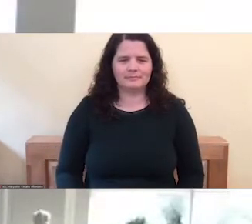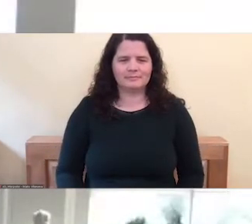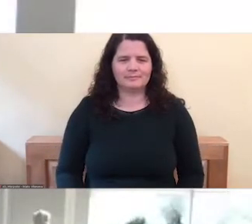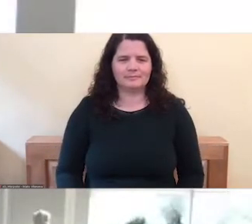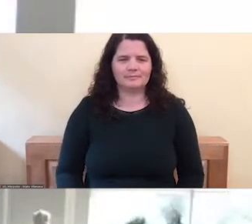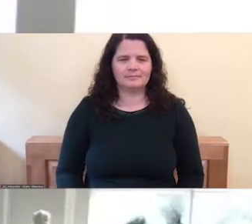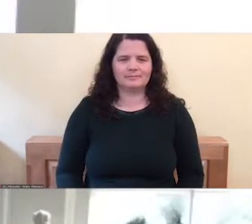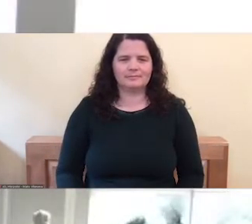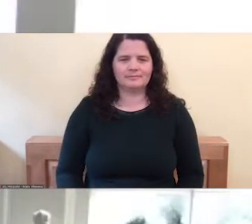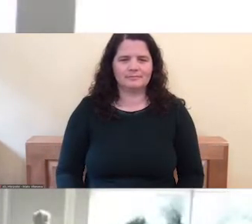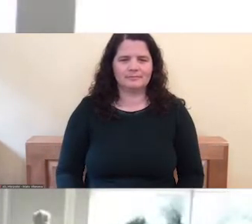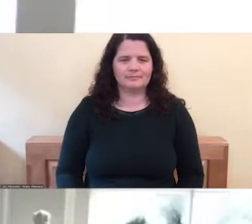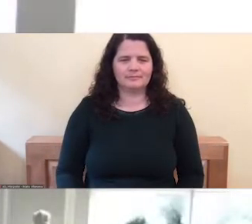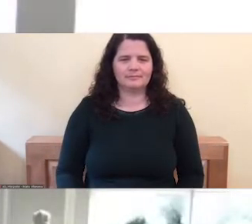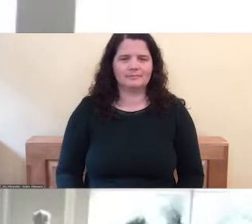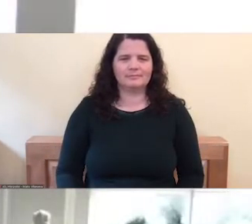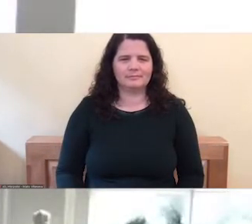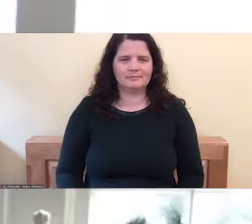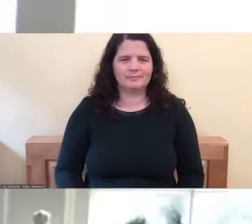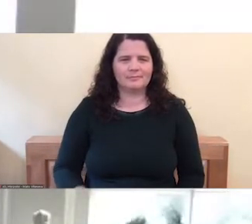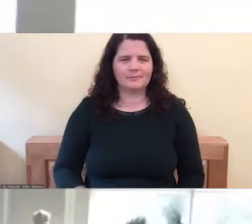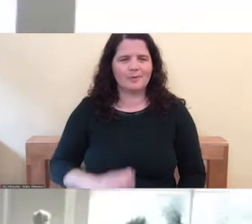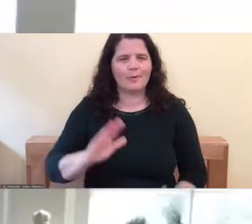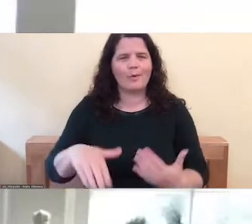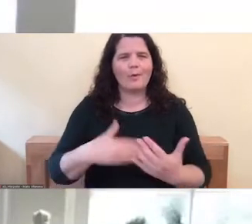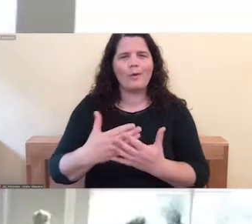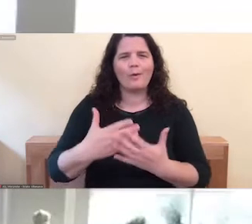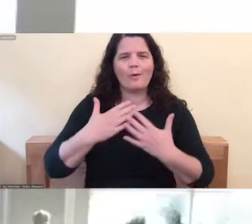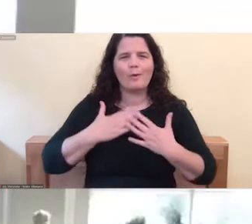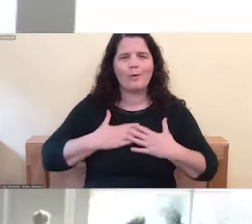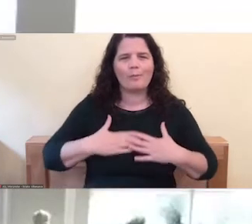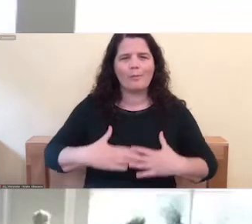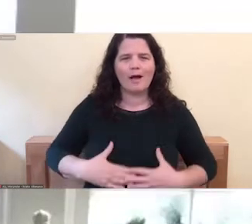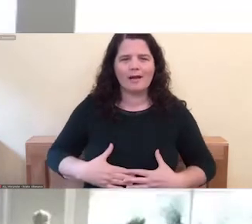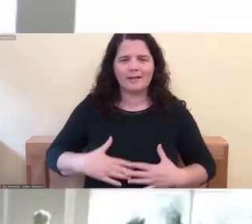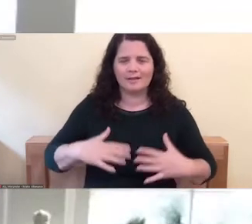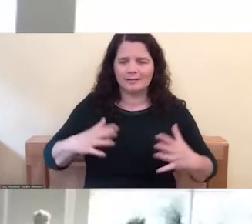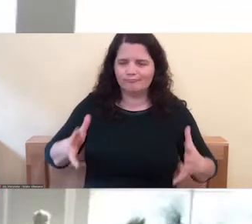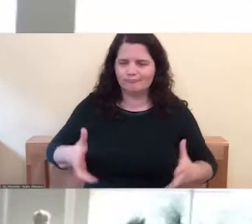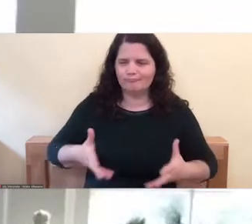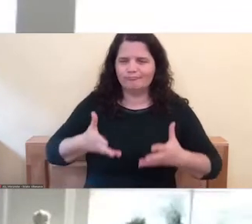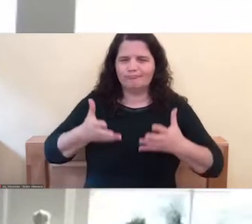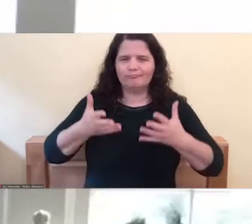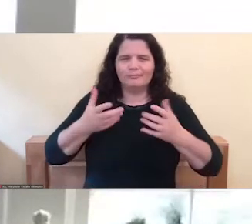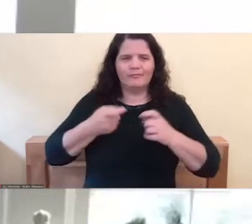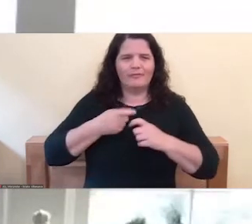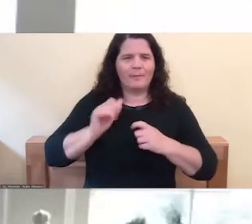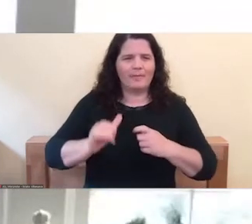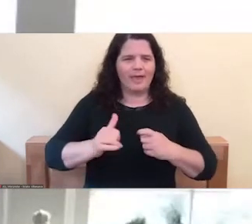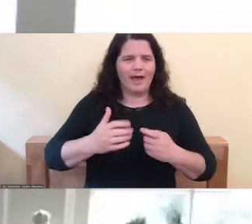The entire body nourished and enlivened by the breath.